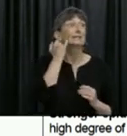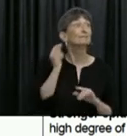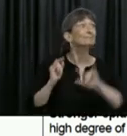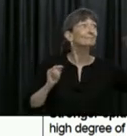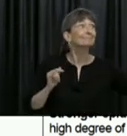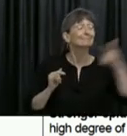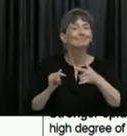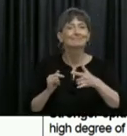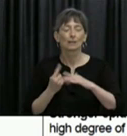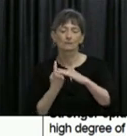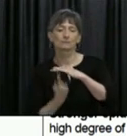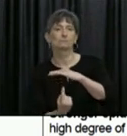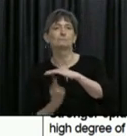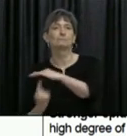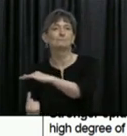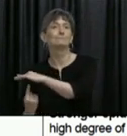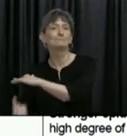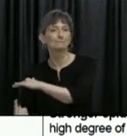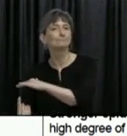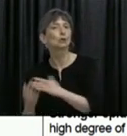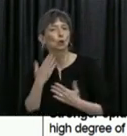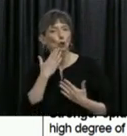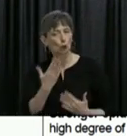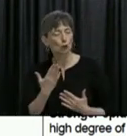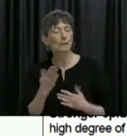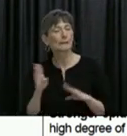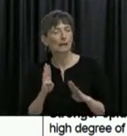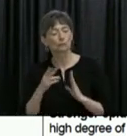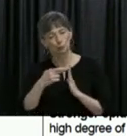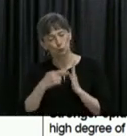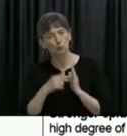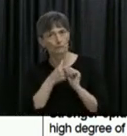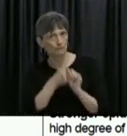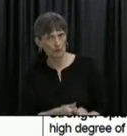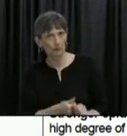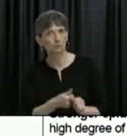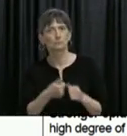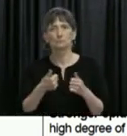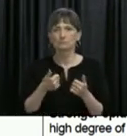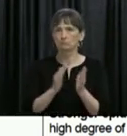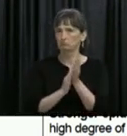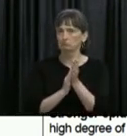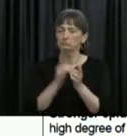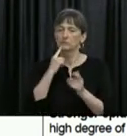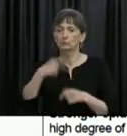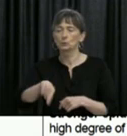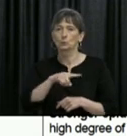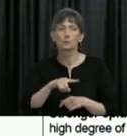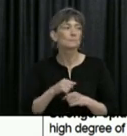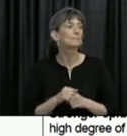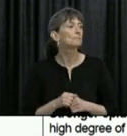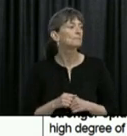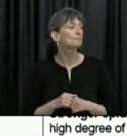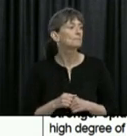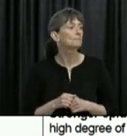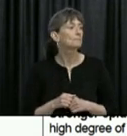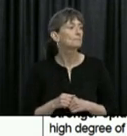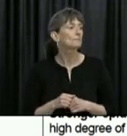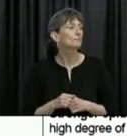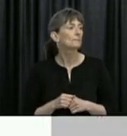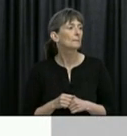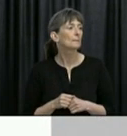virus. As compared to what it could have been with weaker control, where a larger proportion of the population may have been affected.